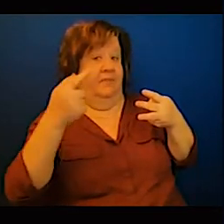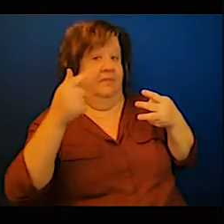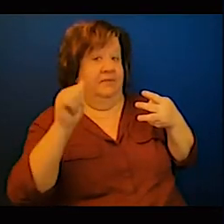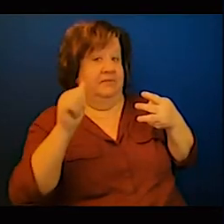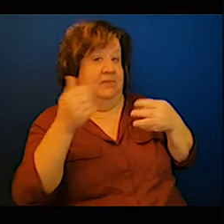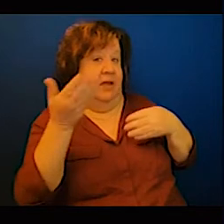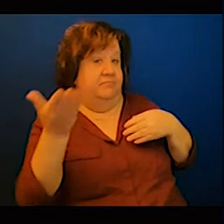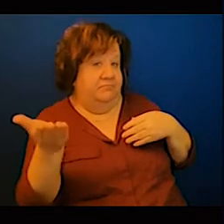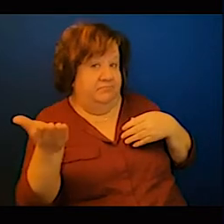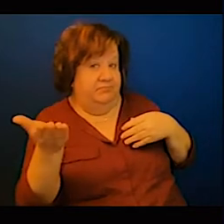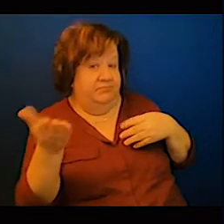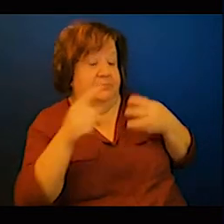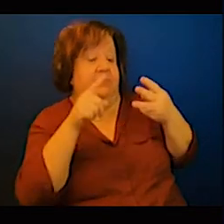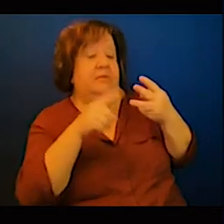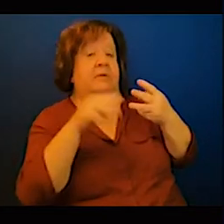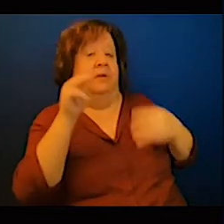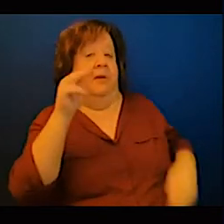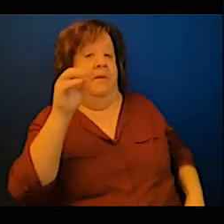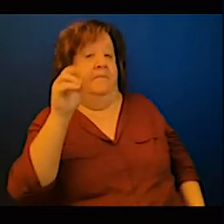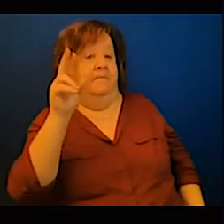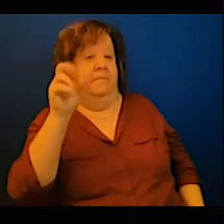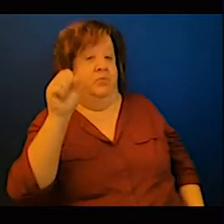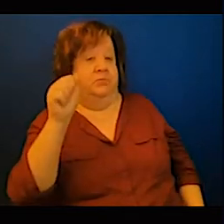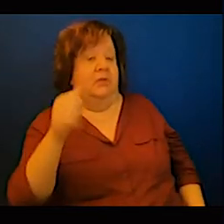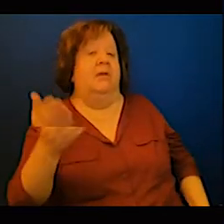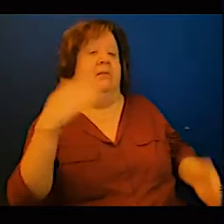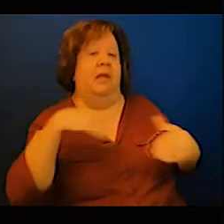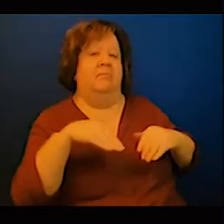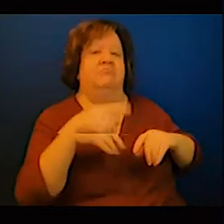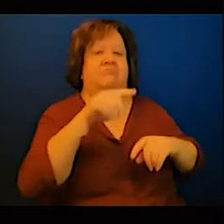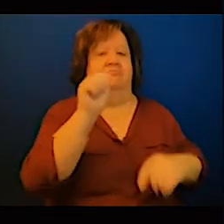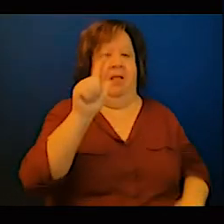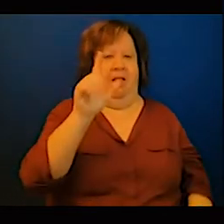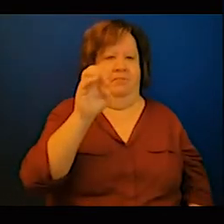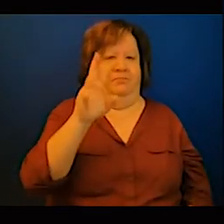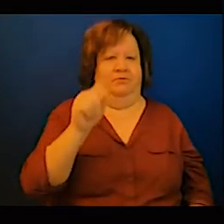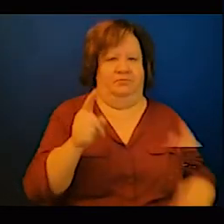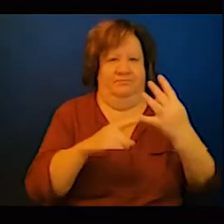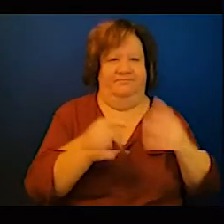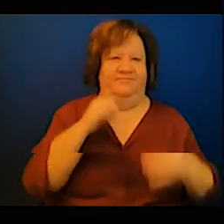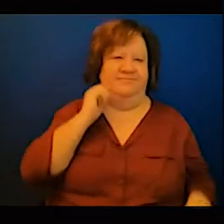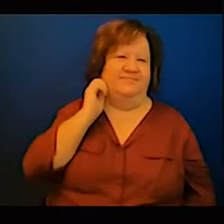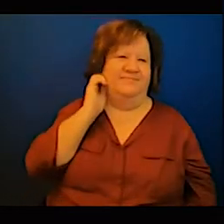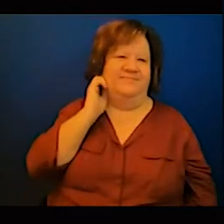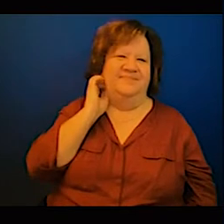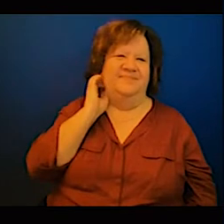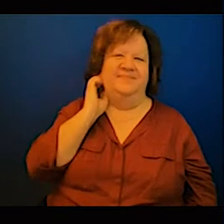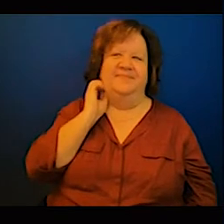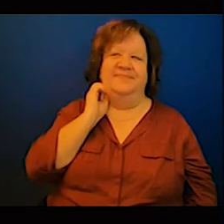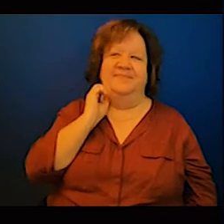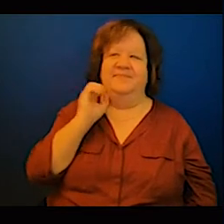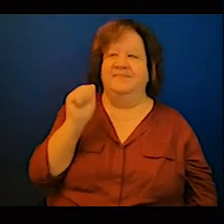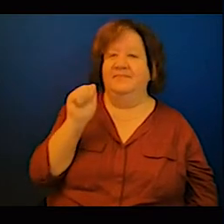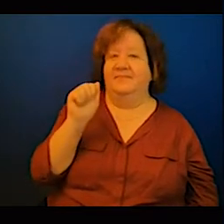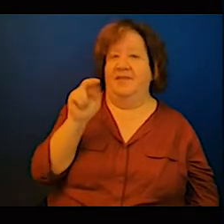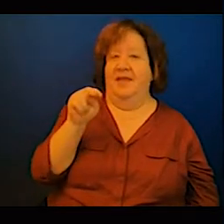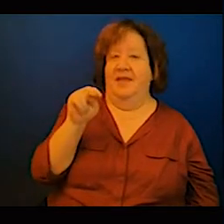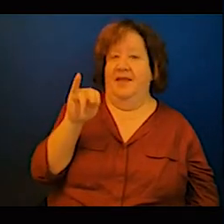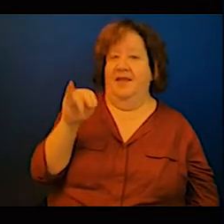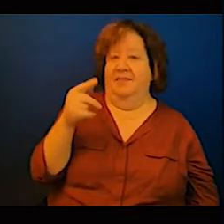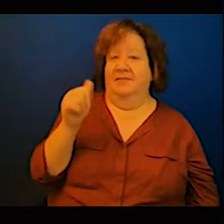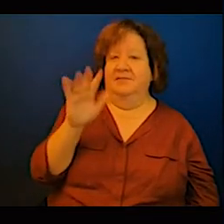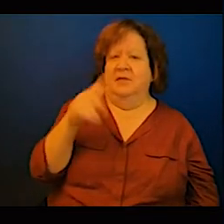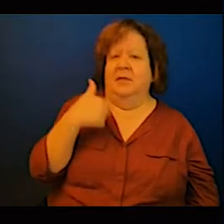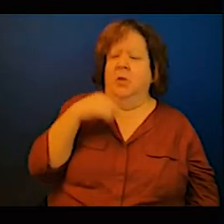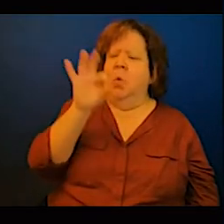Putting it simply layman's terms when we're talking about the unique circumstances of Africa. This expectation